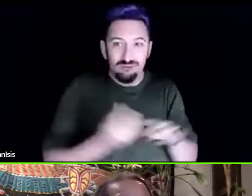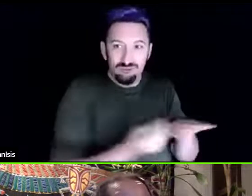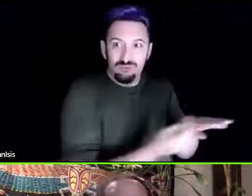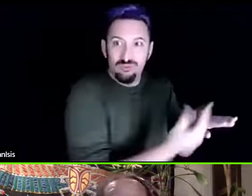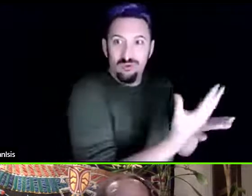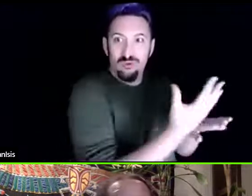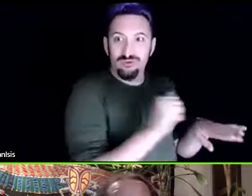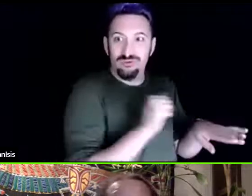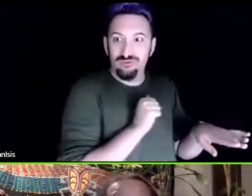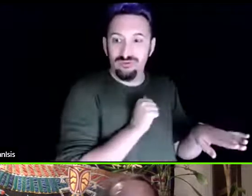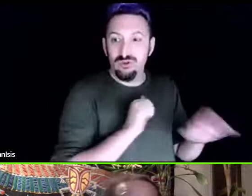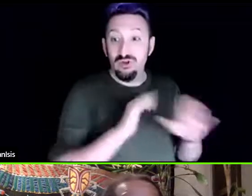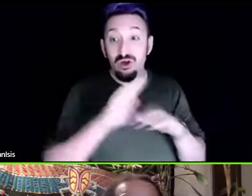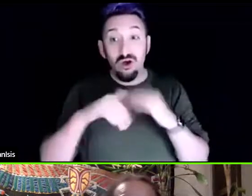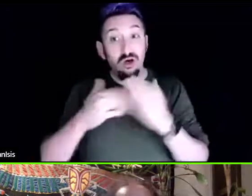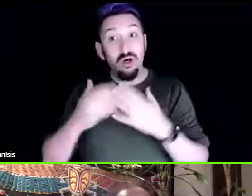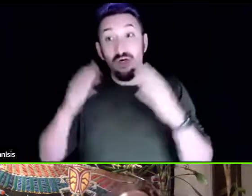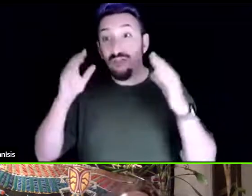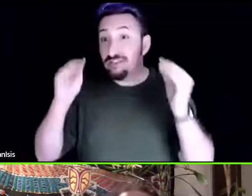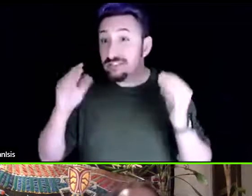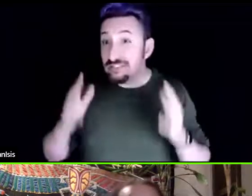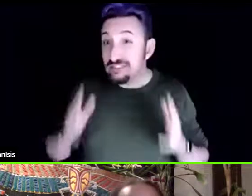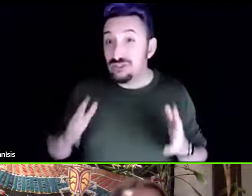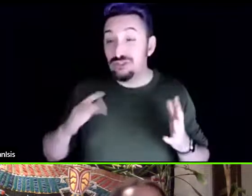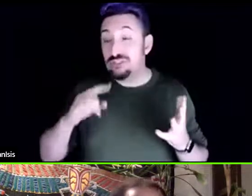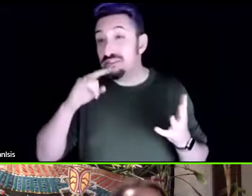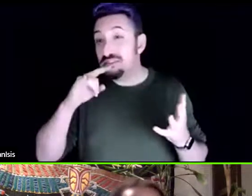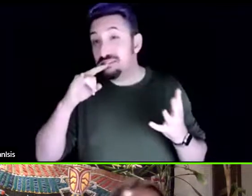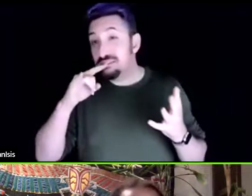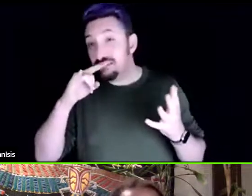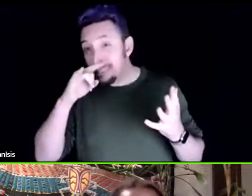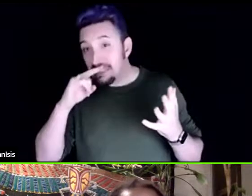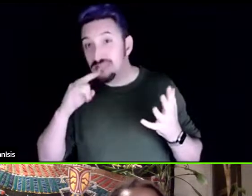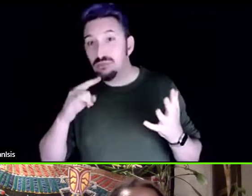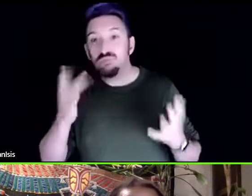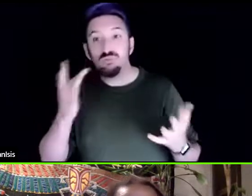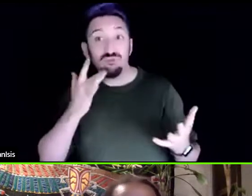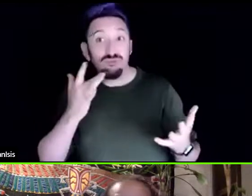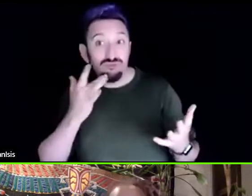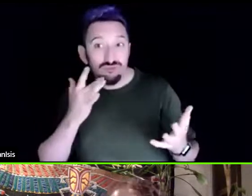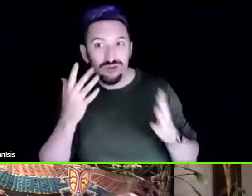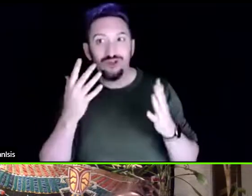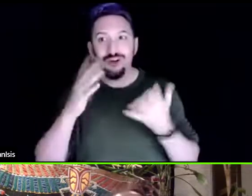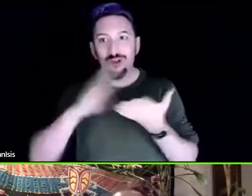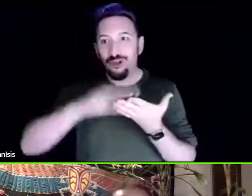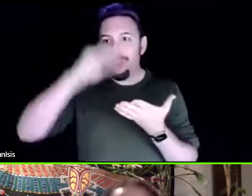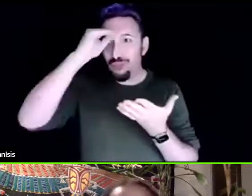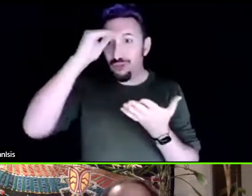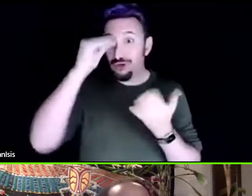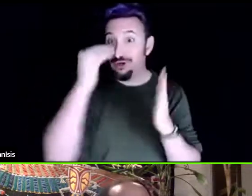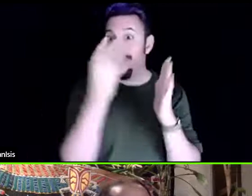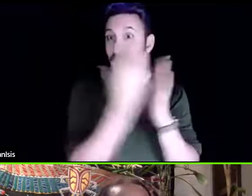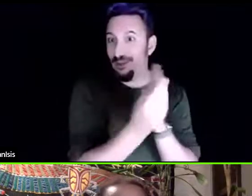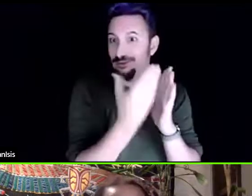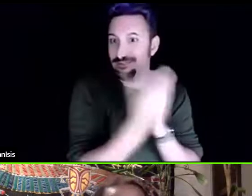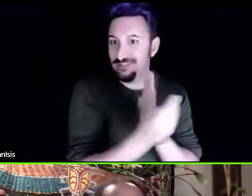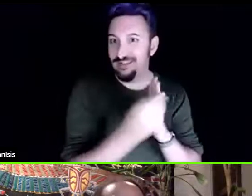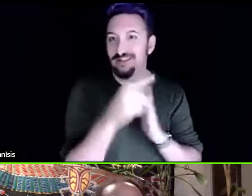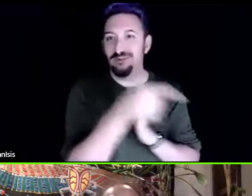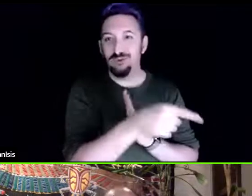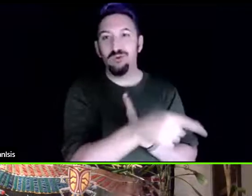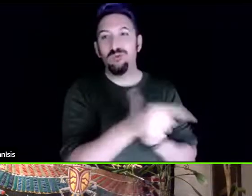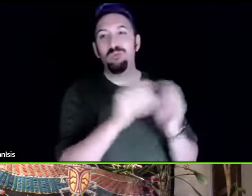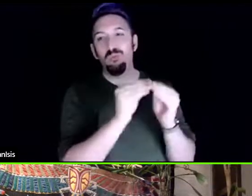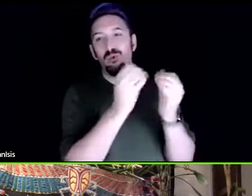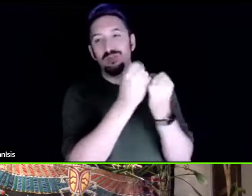the kids want to teach and learn outside because that's where it's safest to be we all know that we got to figure out this social